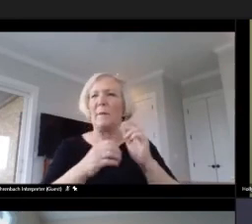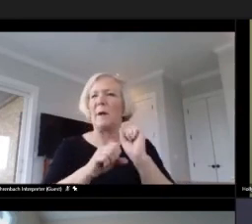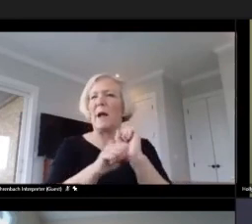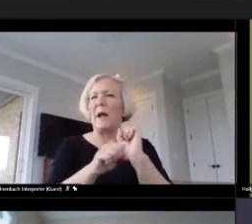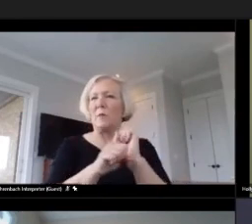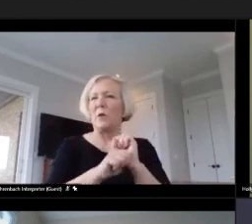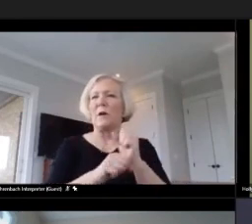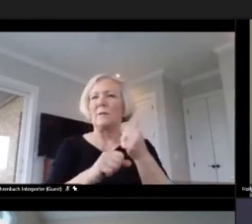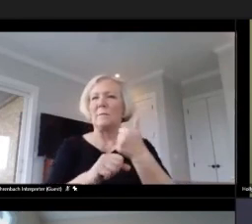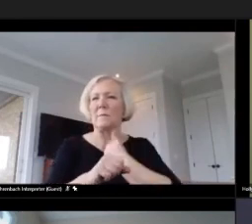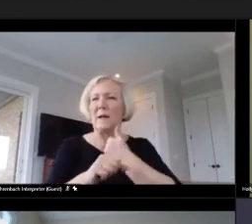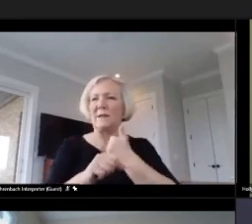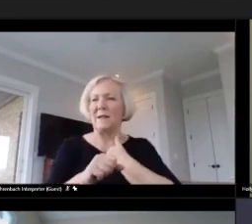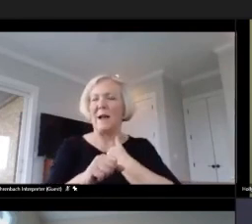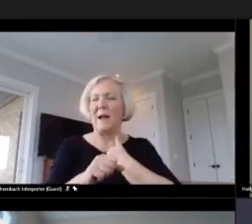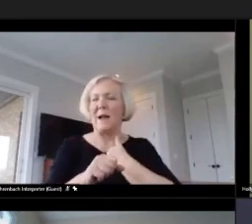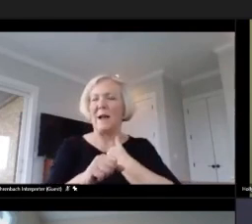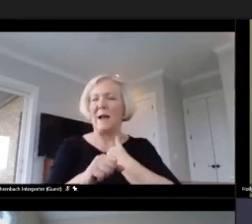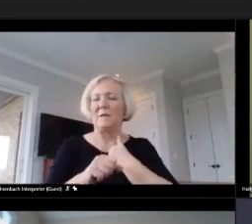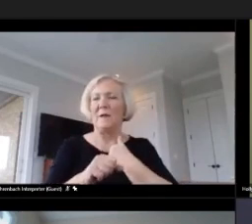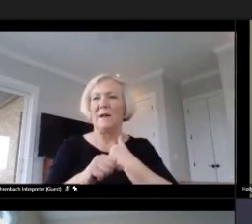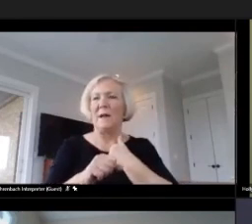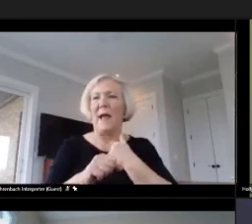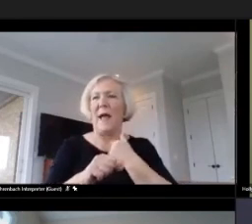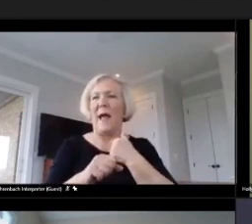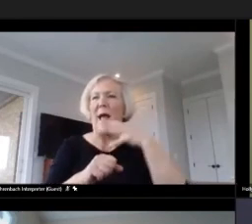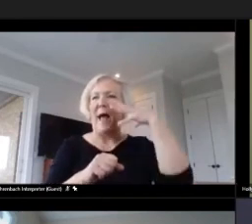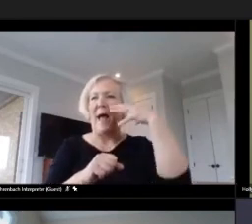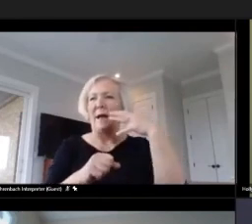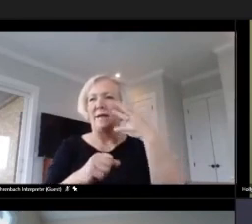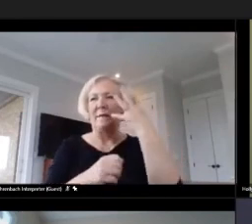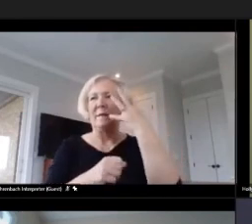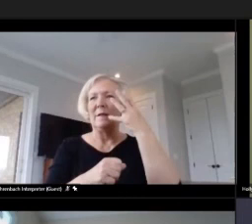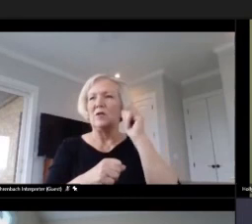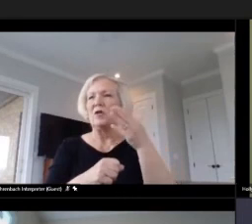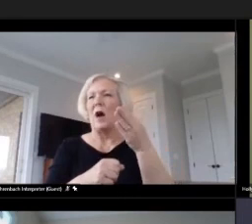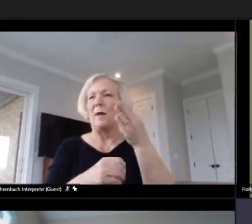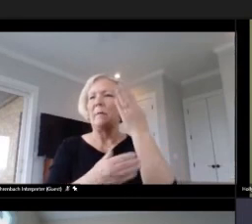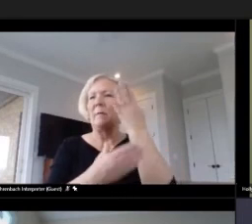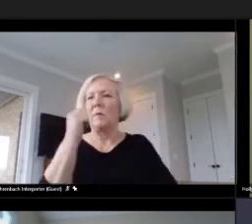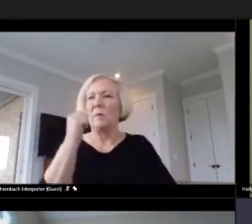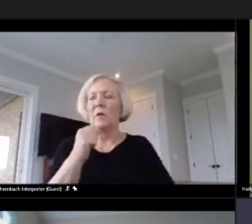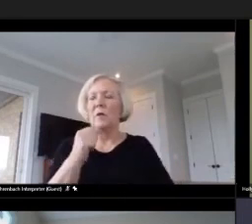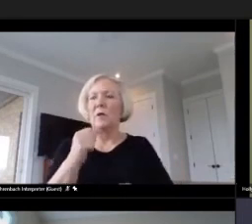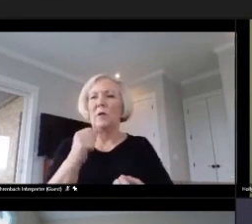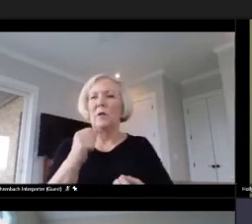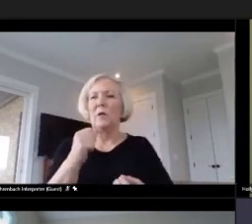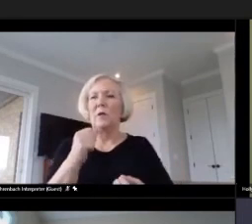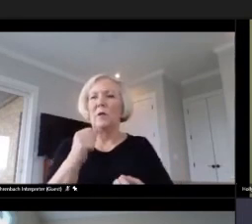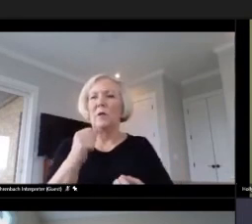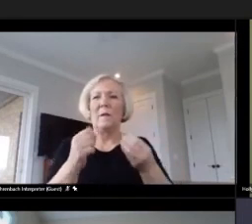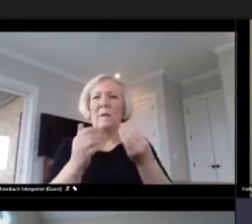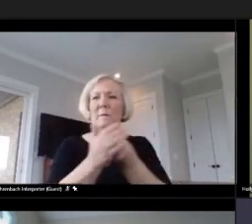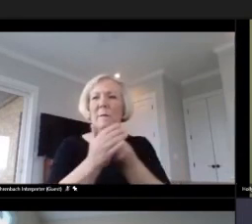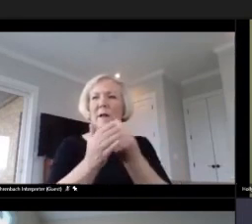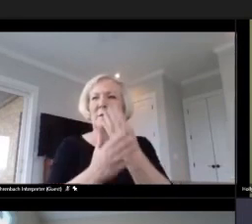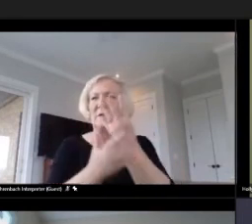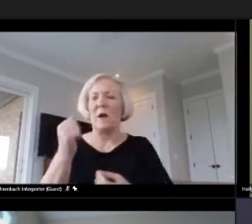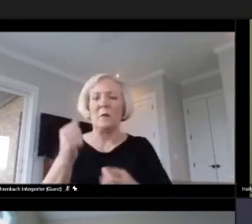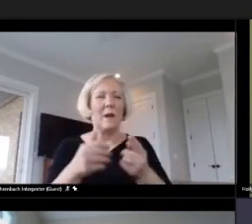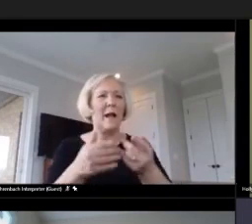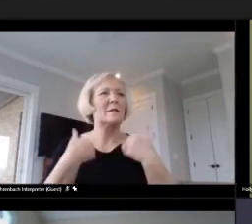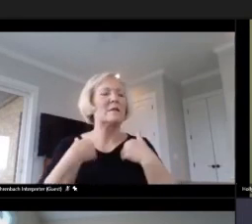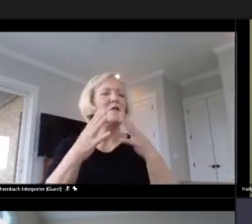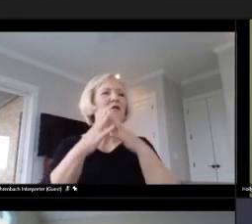job. We ran out of money because we had so many National Board teachers coming on board at that time.